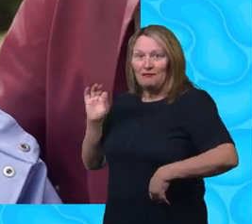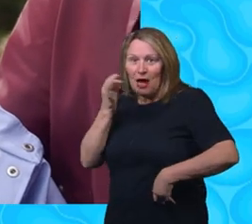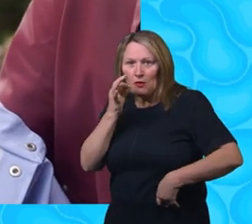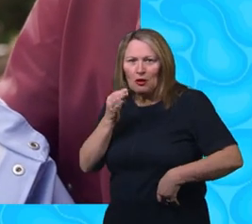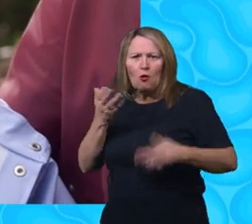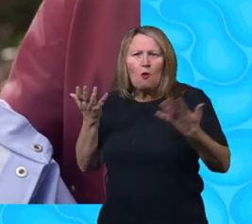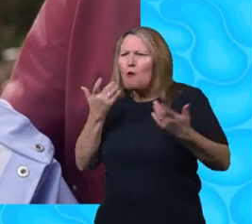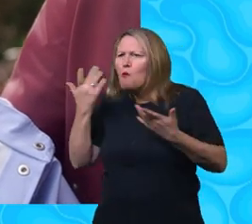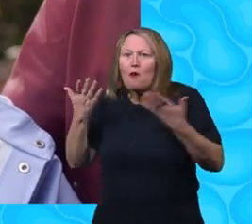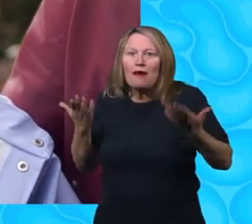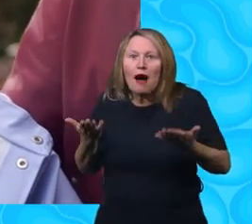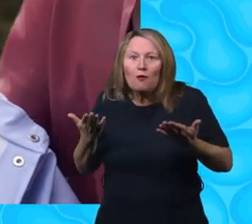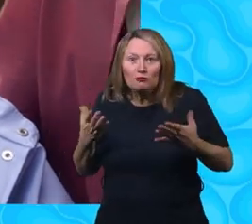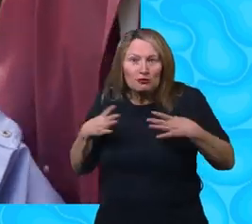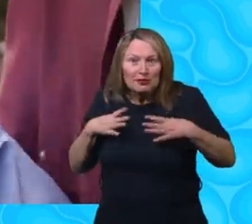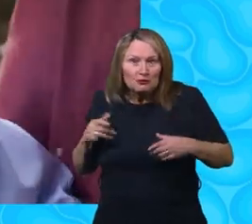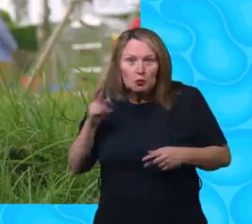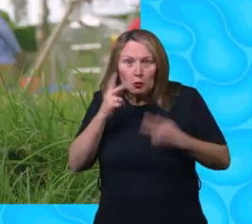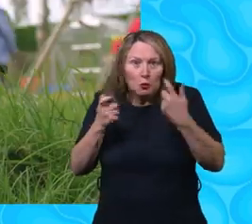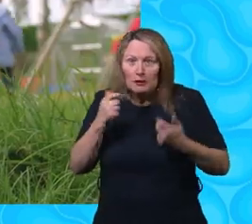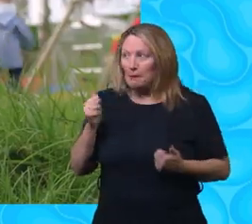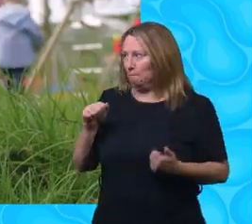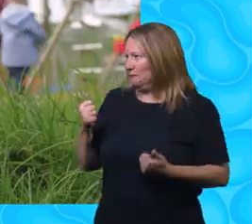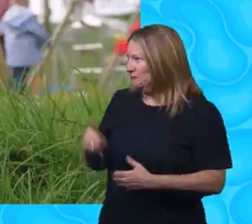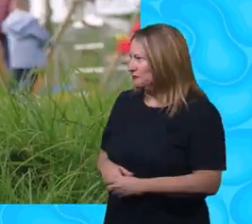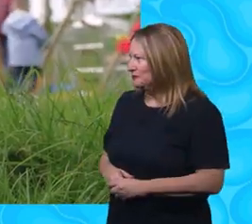So I think we should go and find some right now, don't you? Yeah. Let's go.